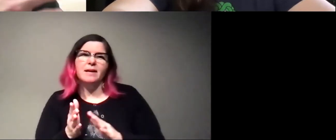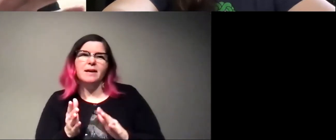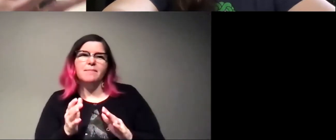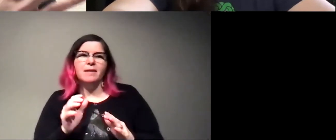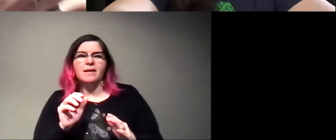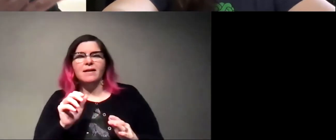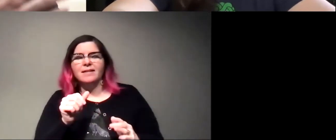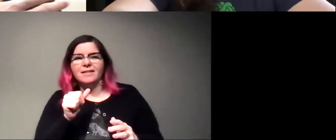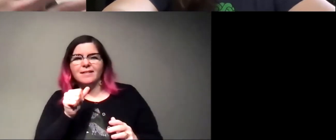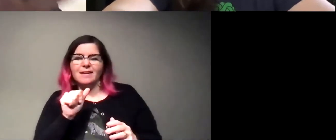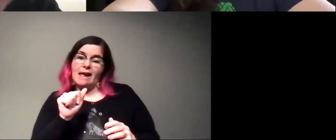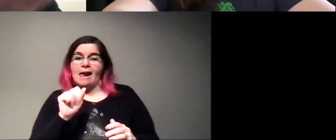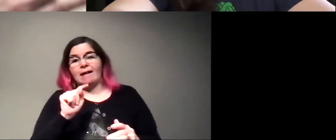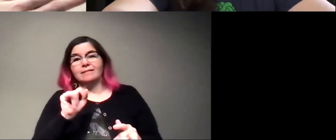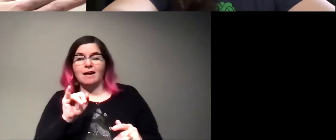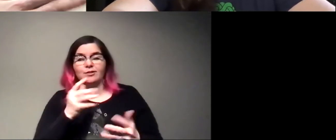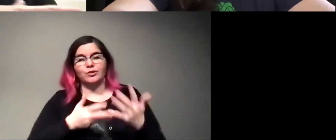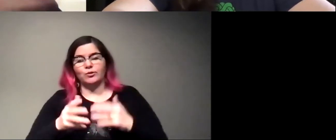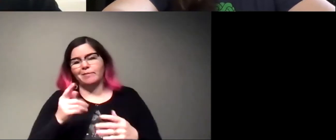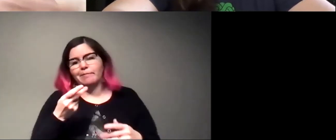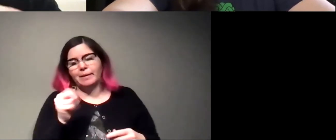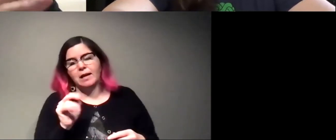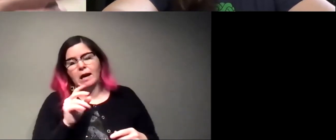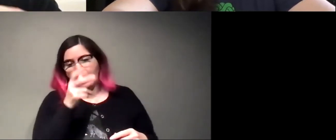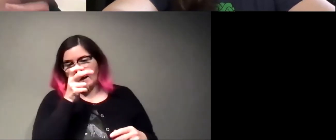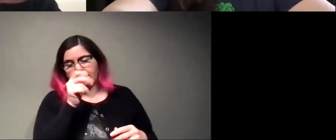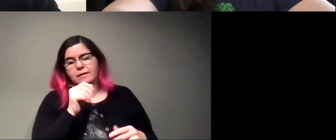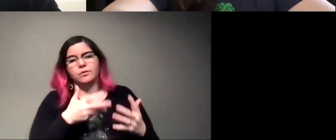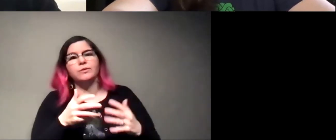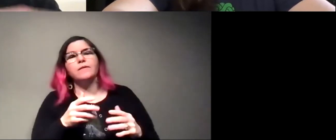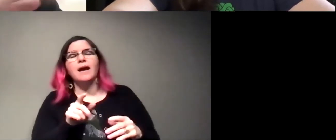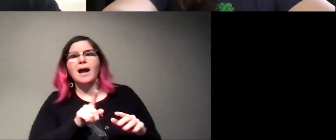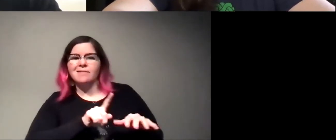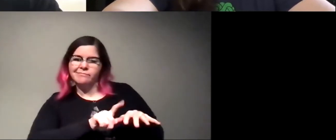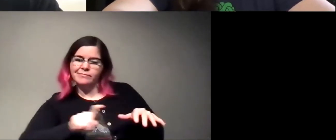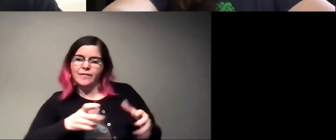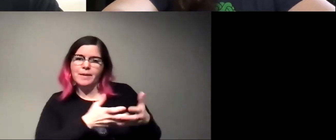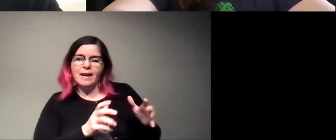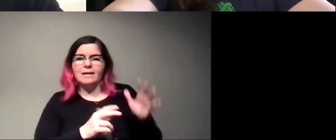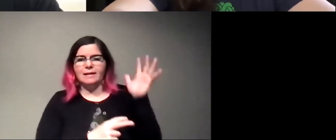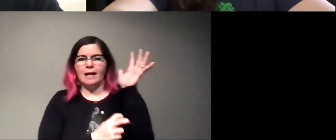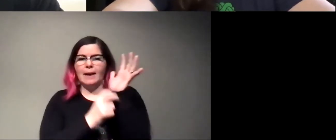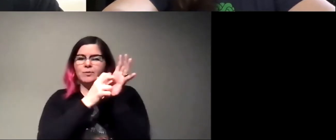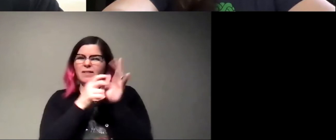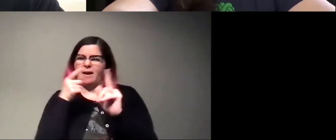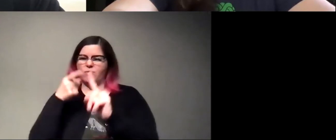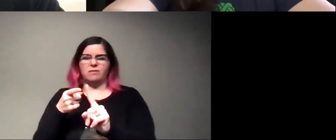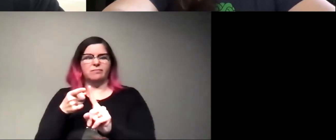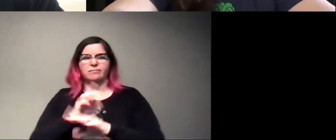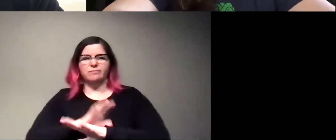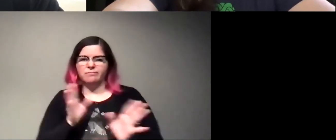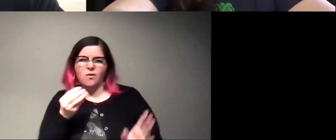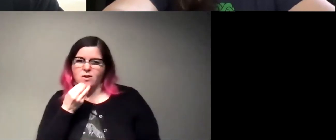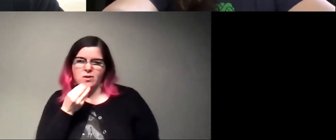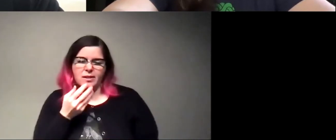-social, no pun intended. And they, uh, kind of walk away from the nest and kind of climb trees. So I think at that point they're, they're no longer